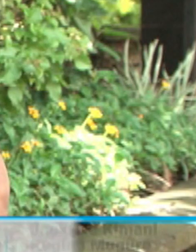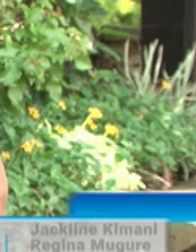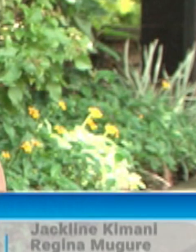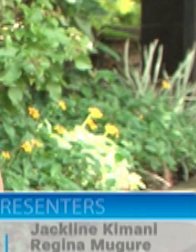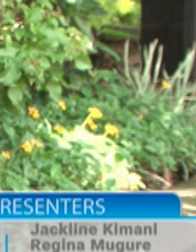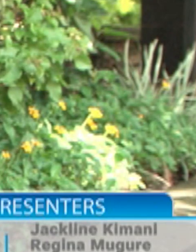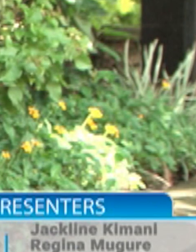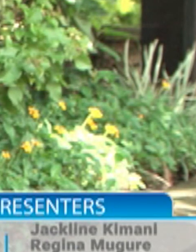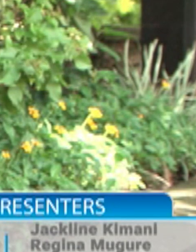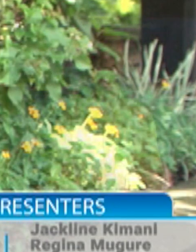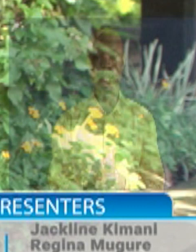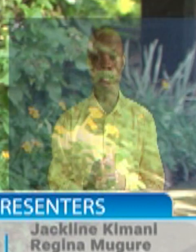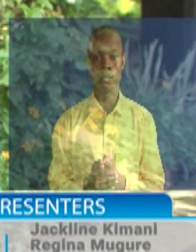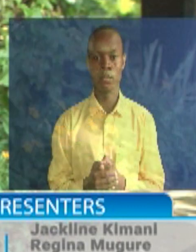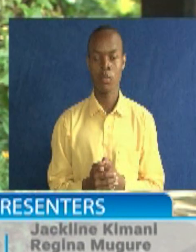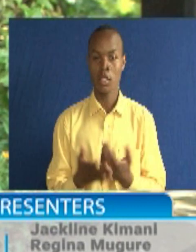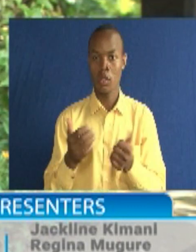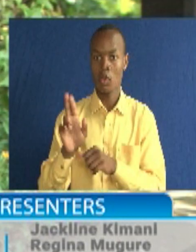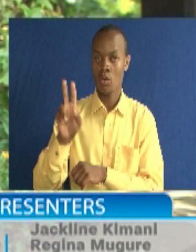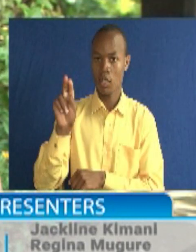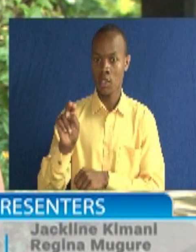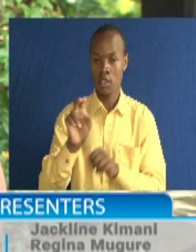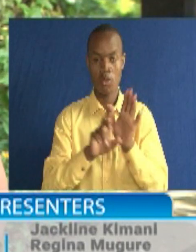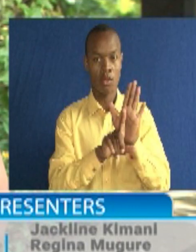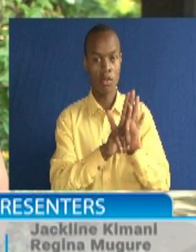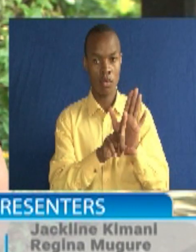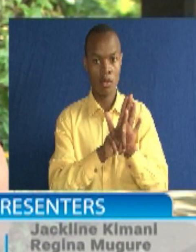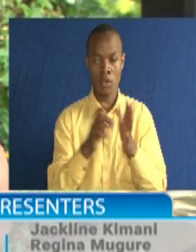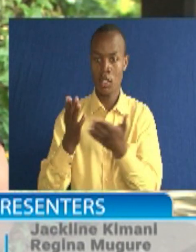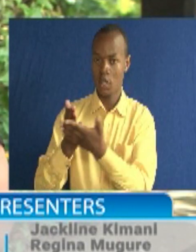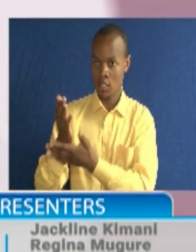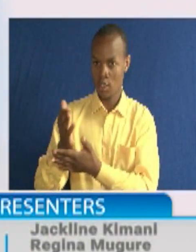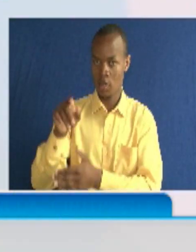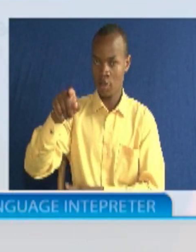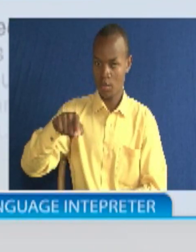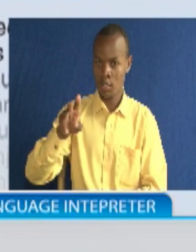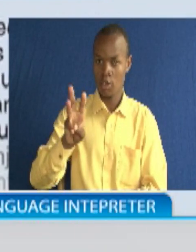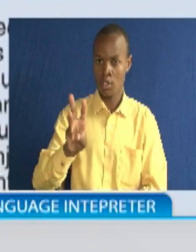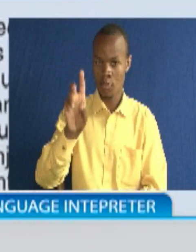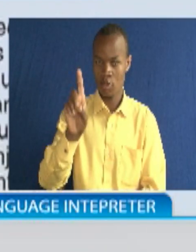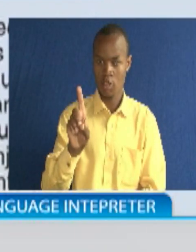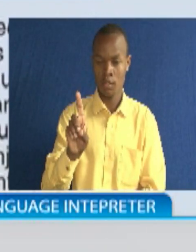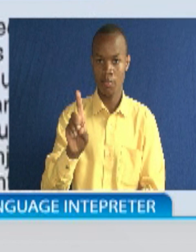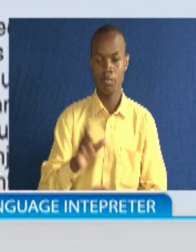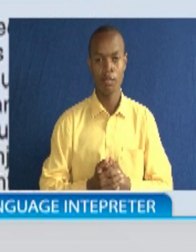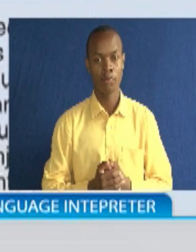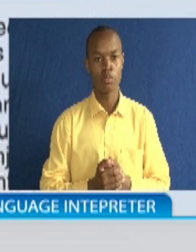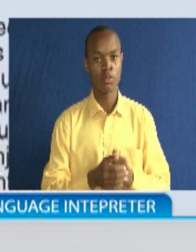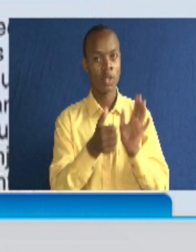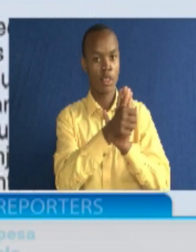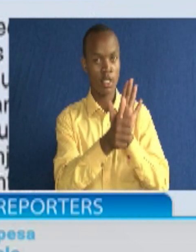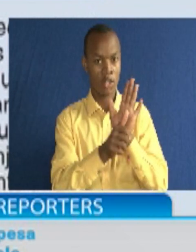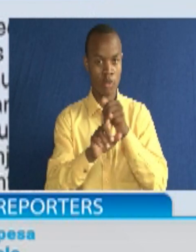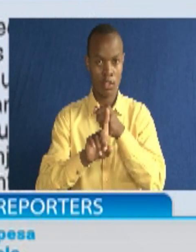Let's take a look at the UN Convention on the Rights of Persons with Disability. Article 6 of the UN Convention